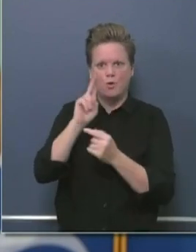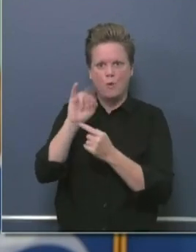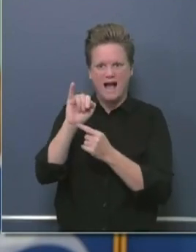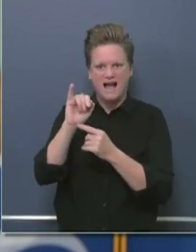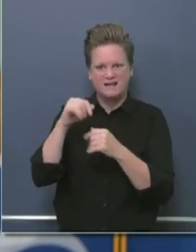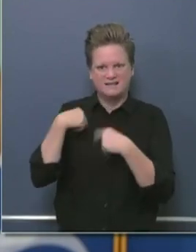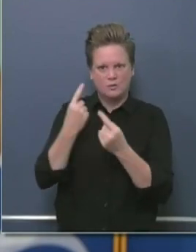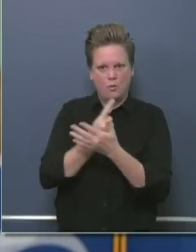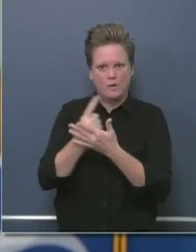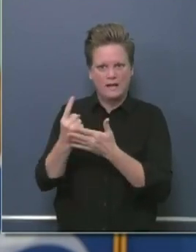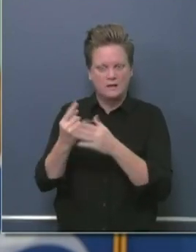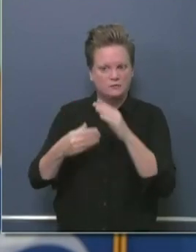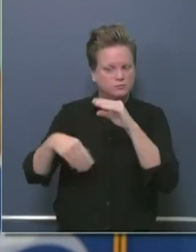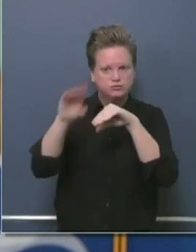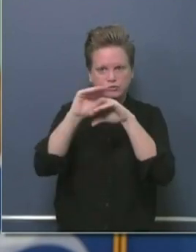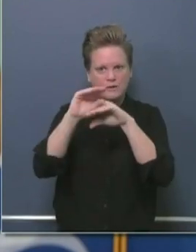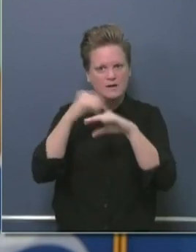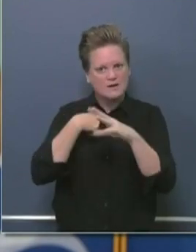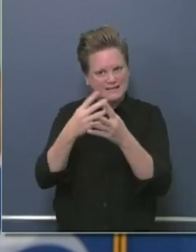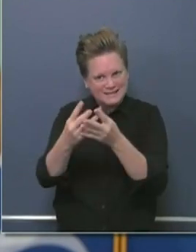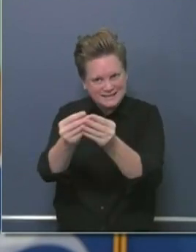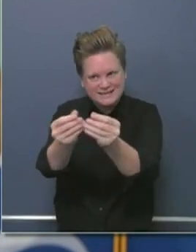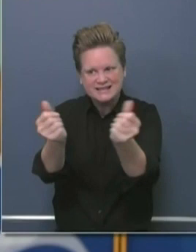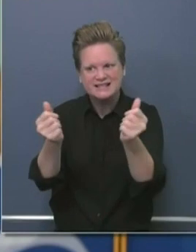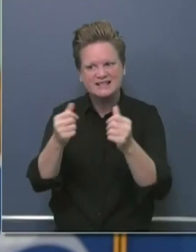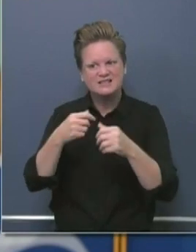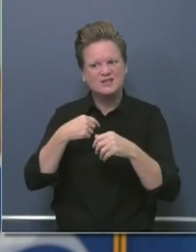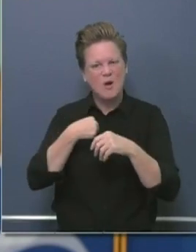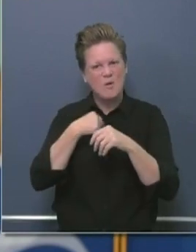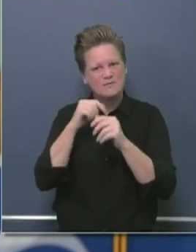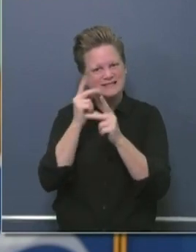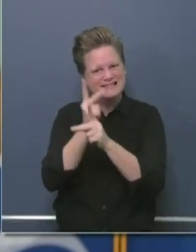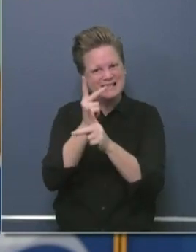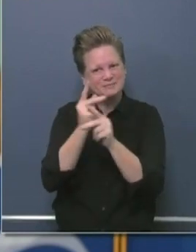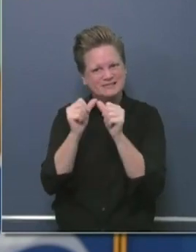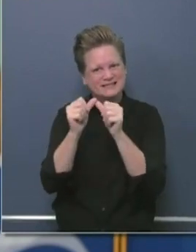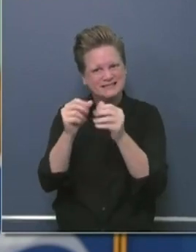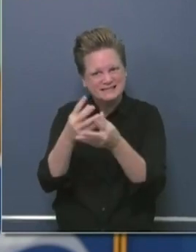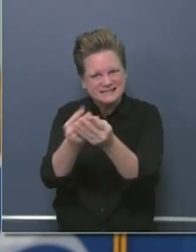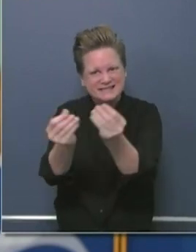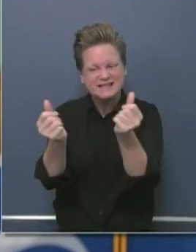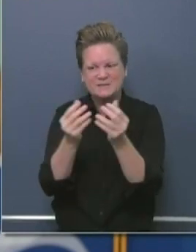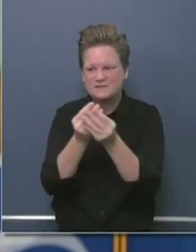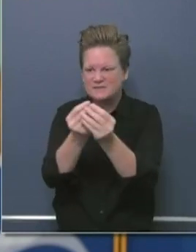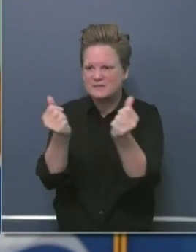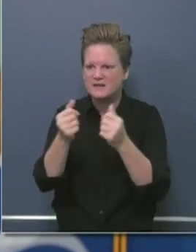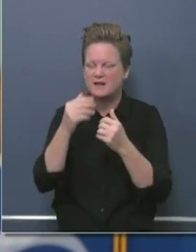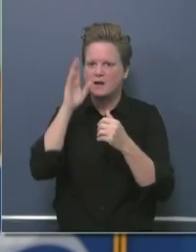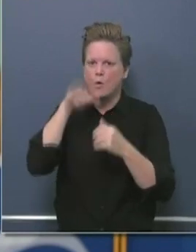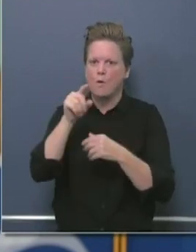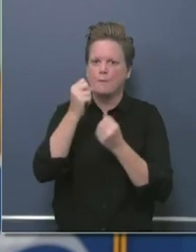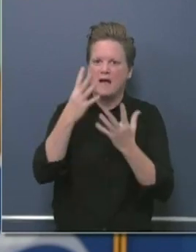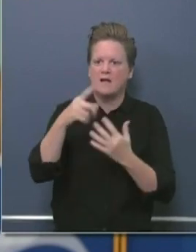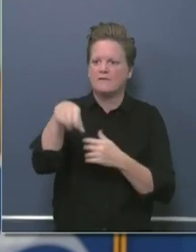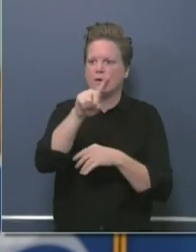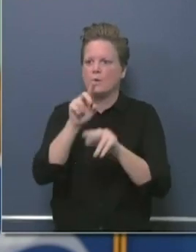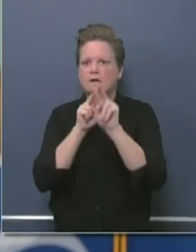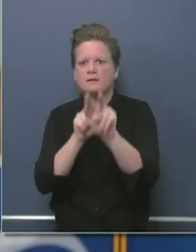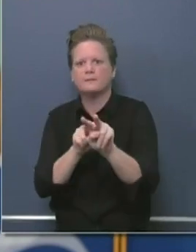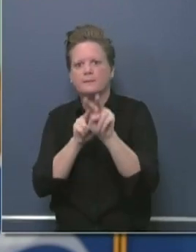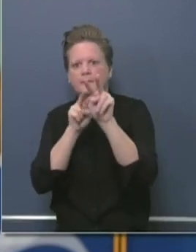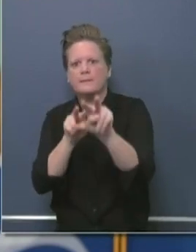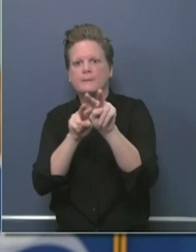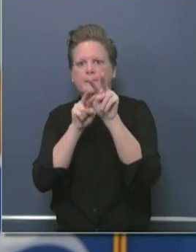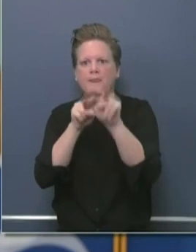up proactively consistently because I recognize so many of you can't wait much longer, can't wait on a